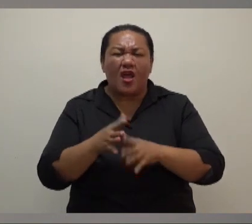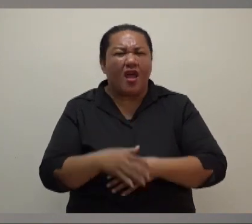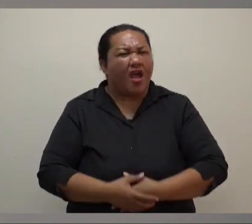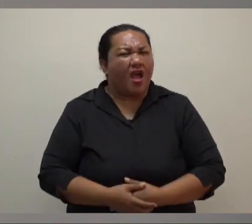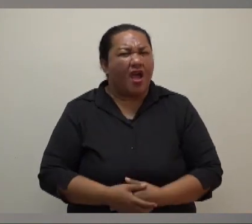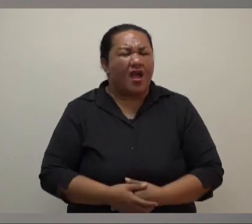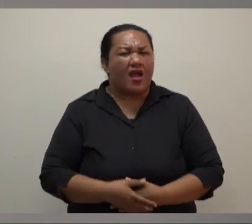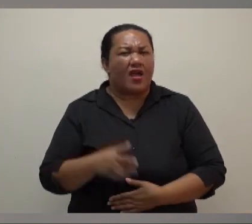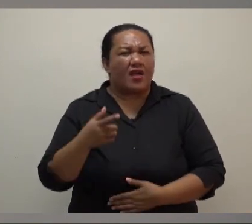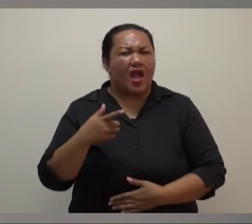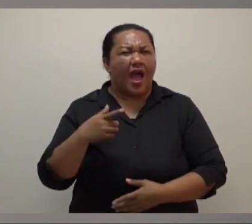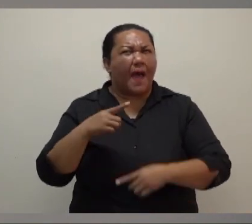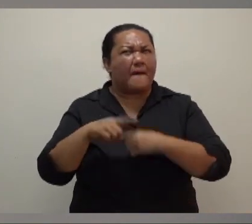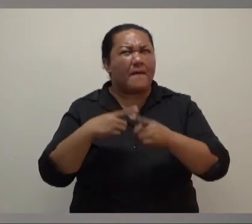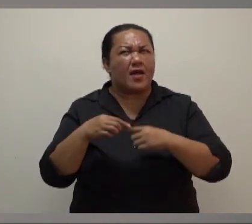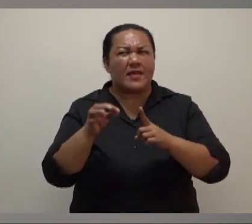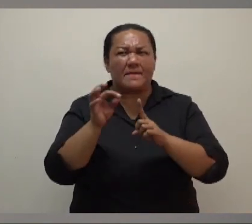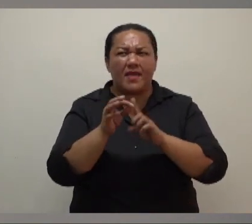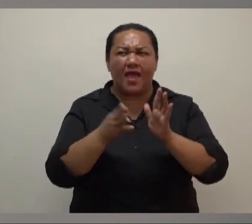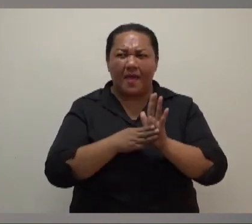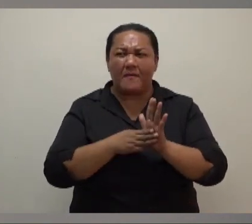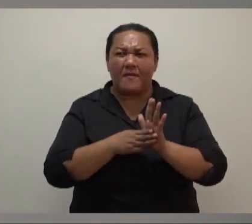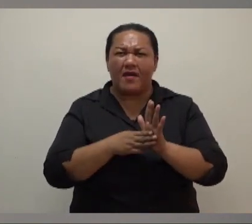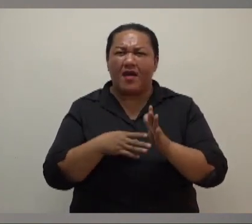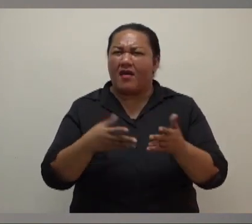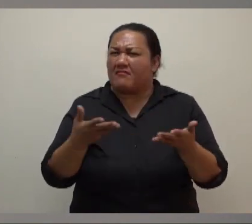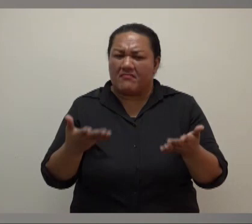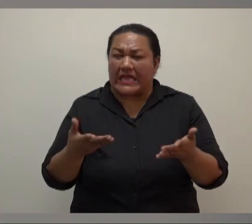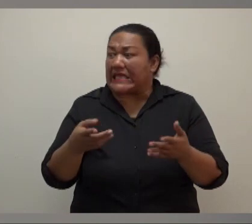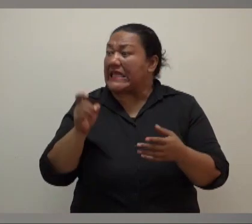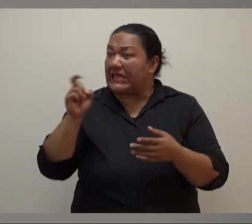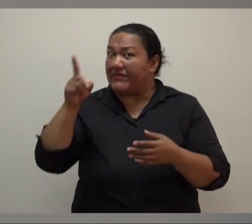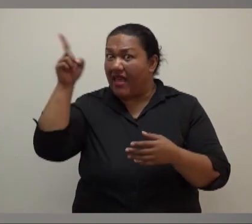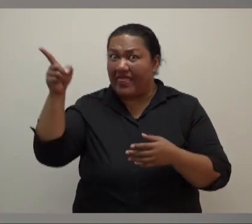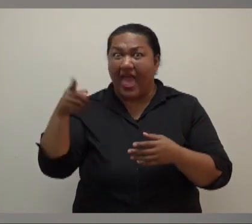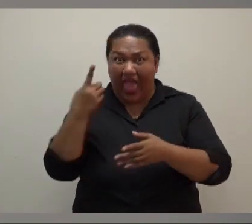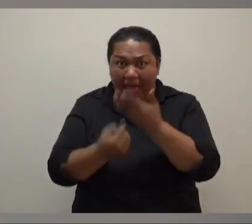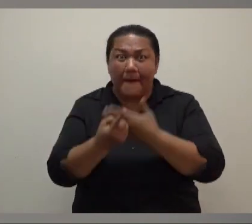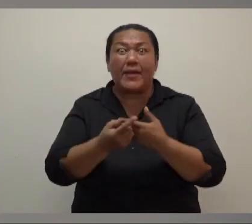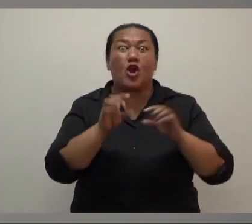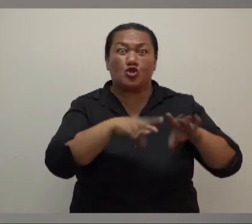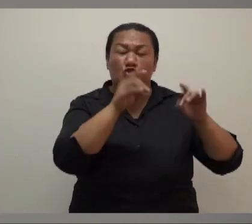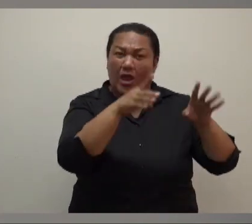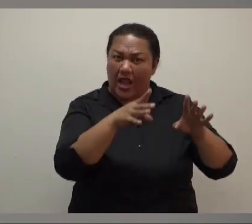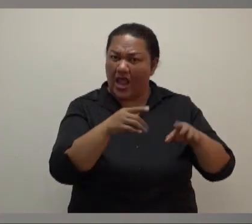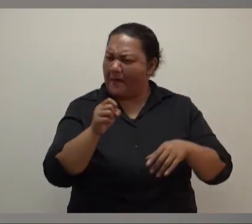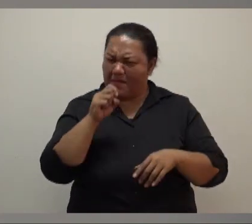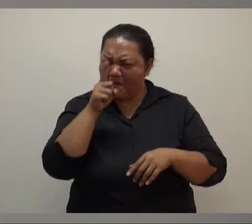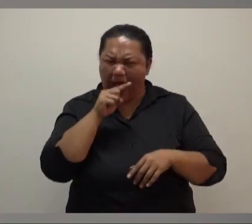the prime minister of Australia had a surgery or Arden had a surgery, that they would do that. They would not.